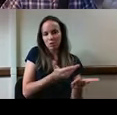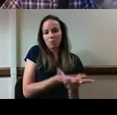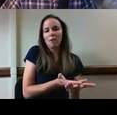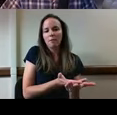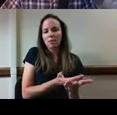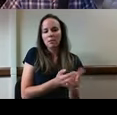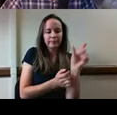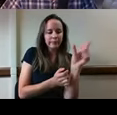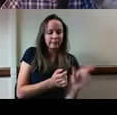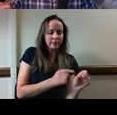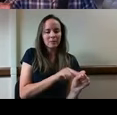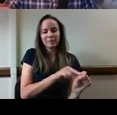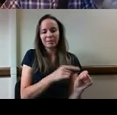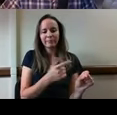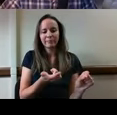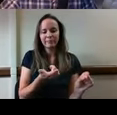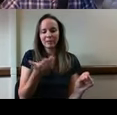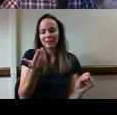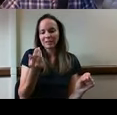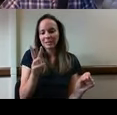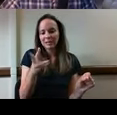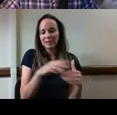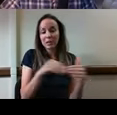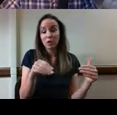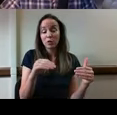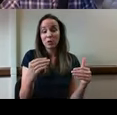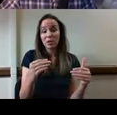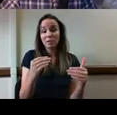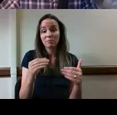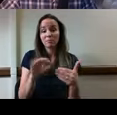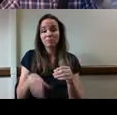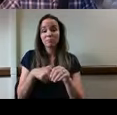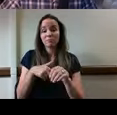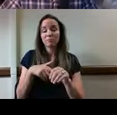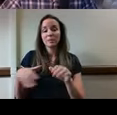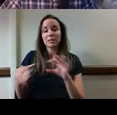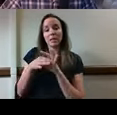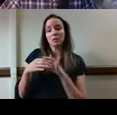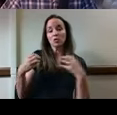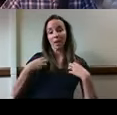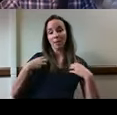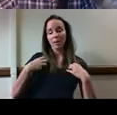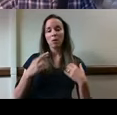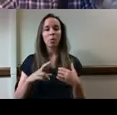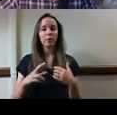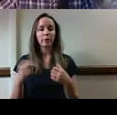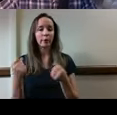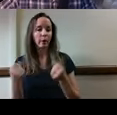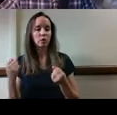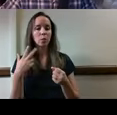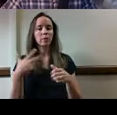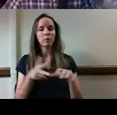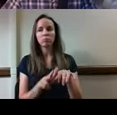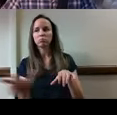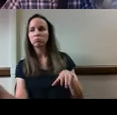a backpack and a glove compartment of a car, for instance, to track when that sensor moves away from the home and comes